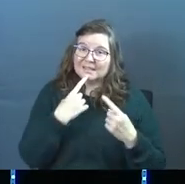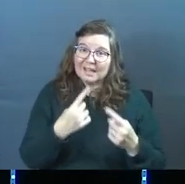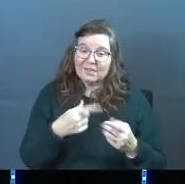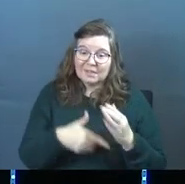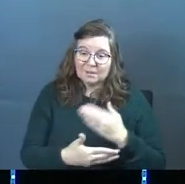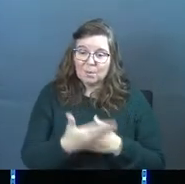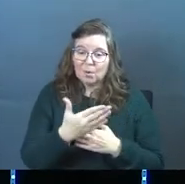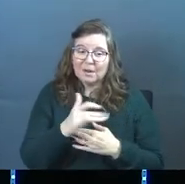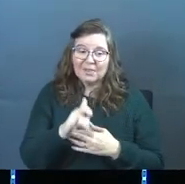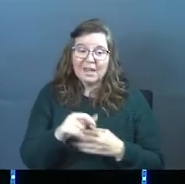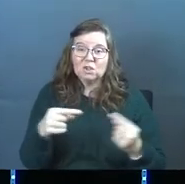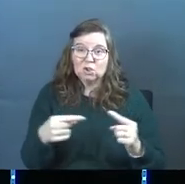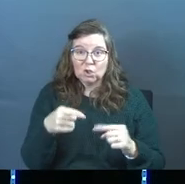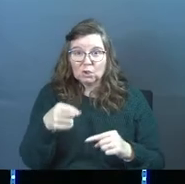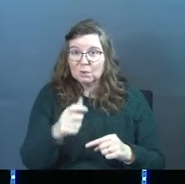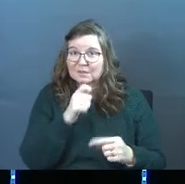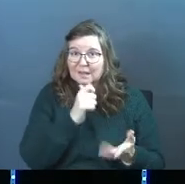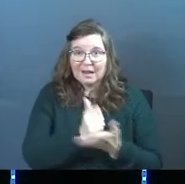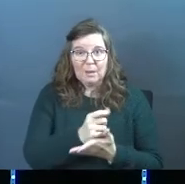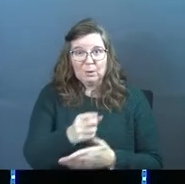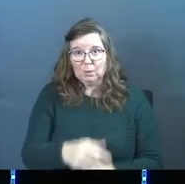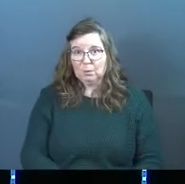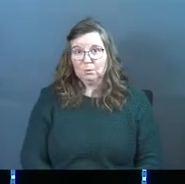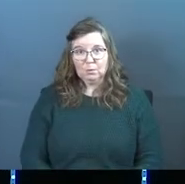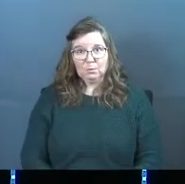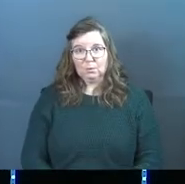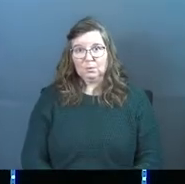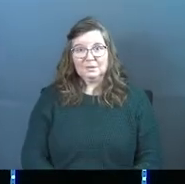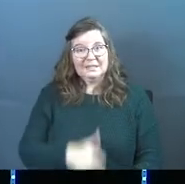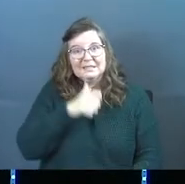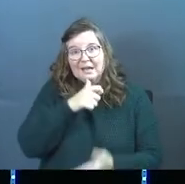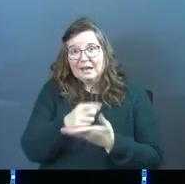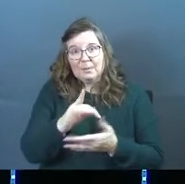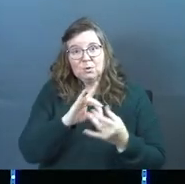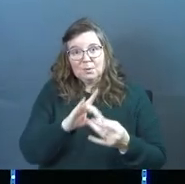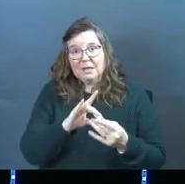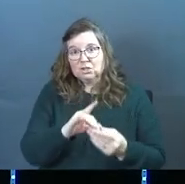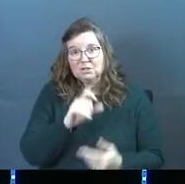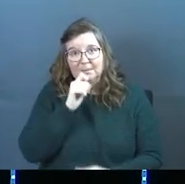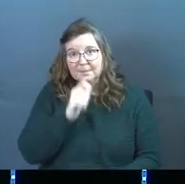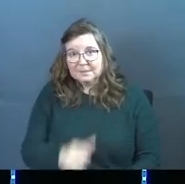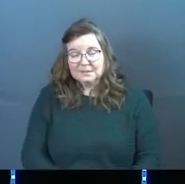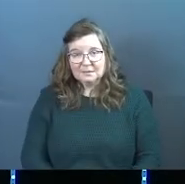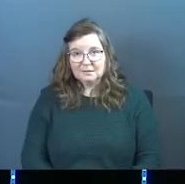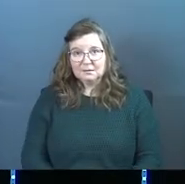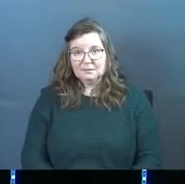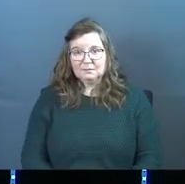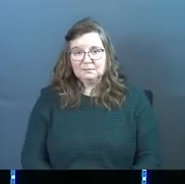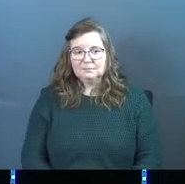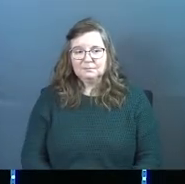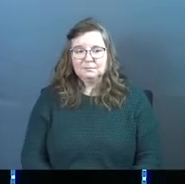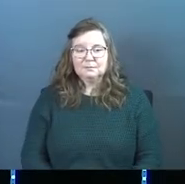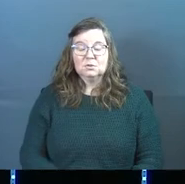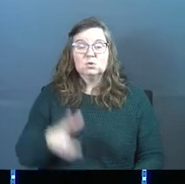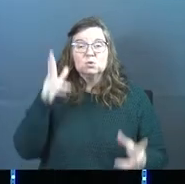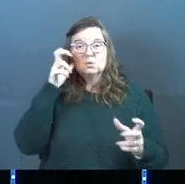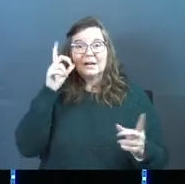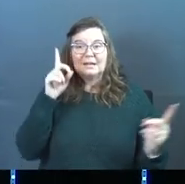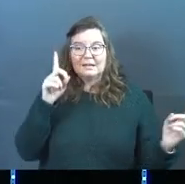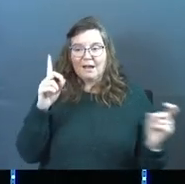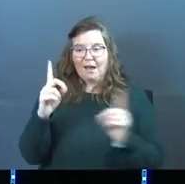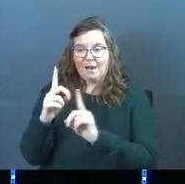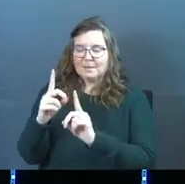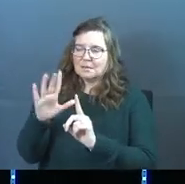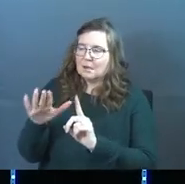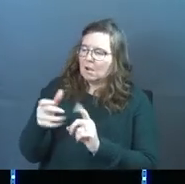to tell you this morning, that's hurting you. It's not helping you. It's not helping your relationships. So Satan comes to Jesus,